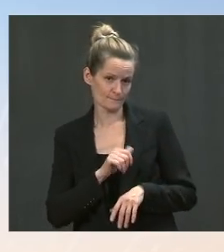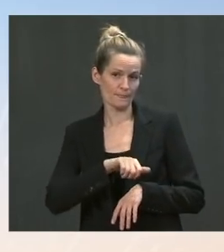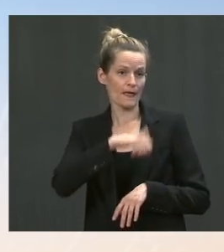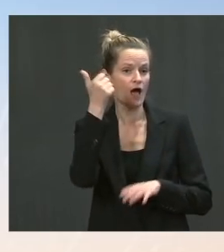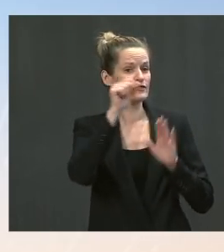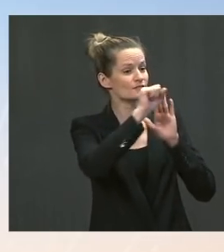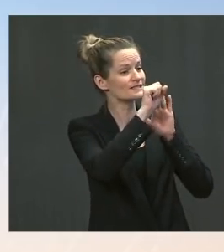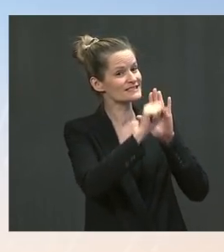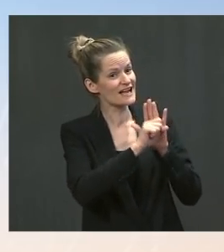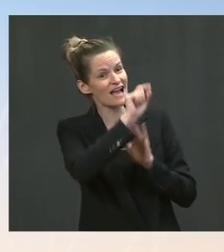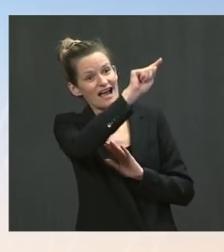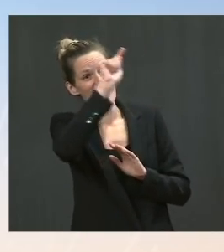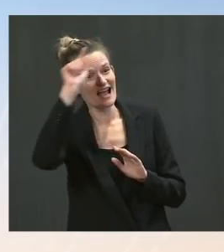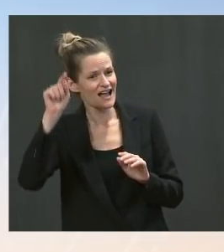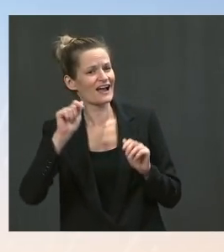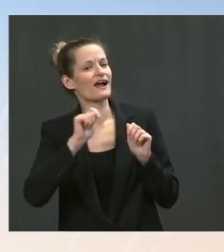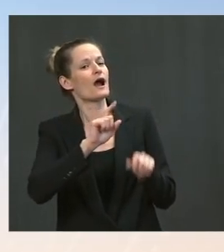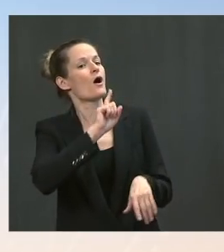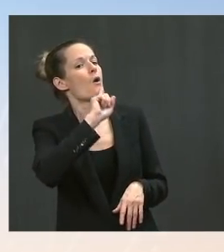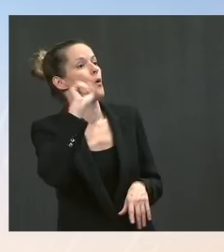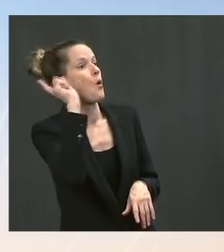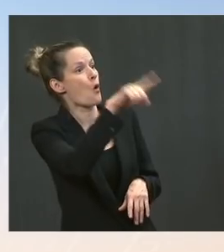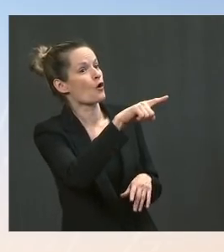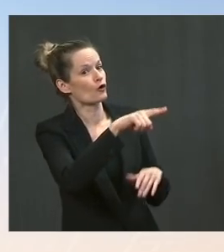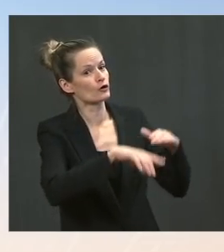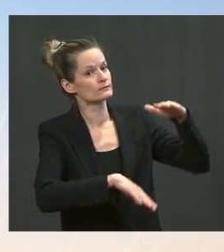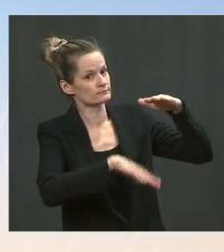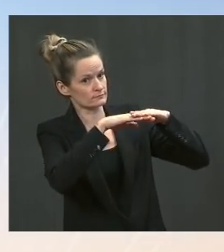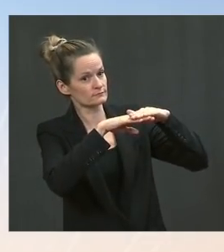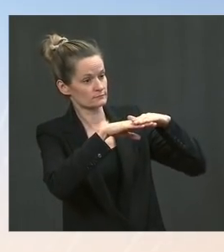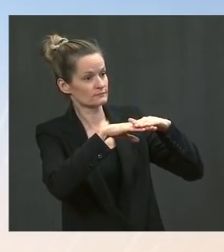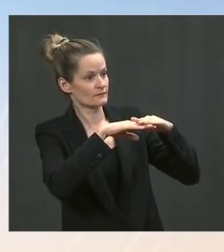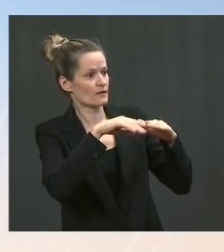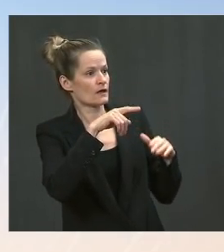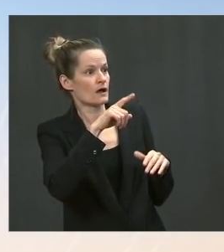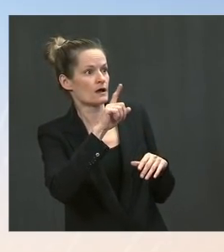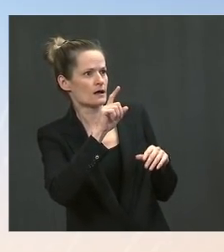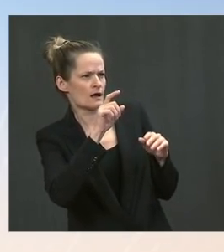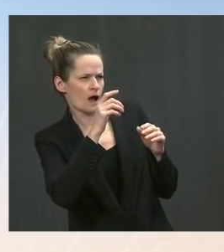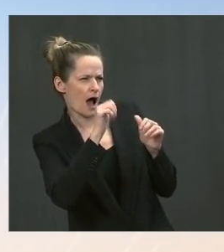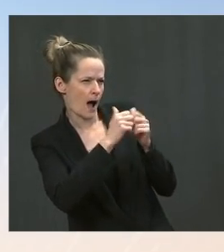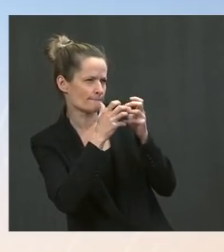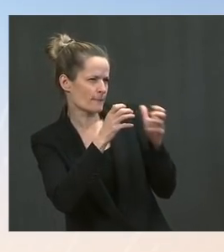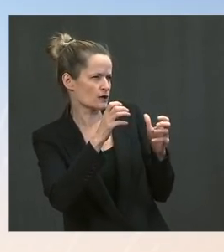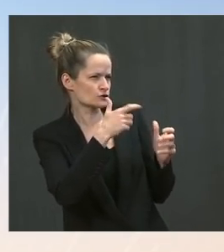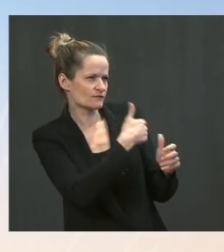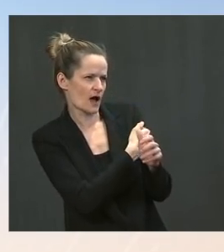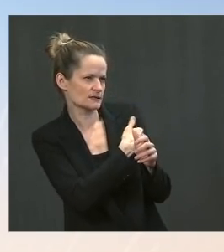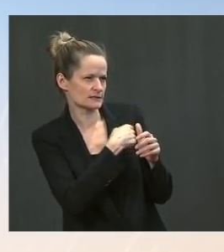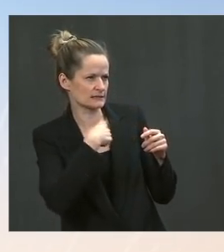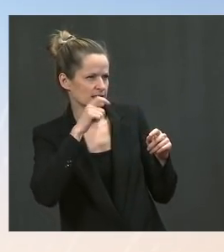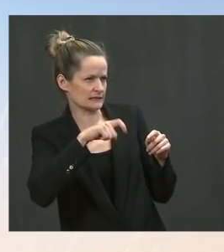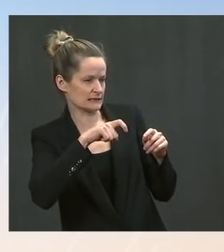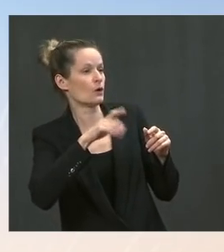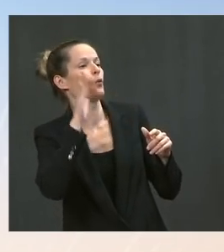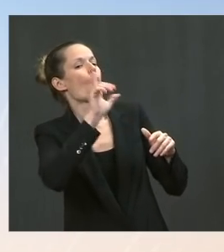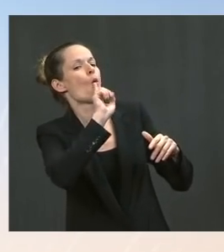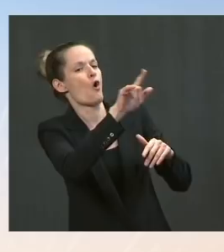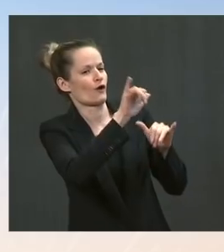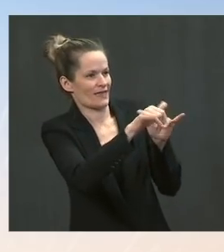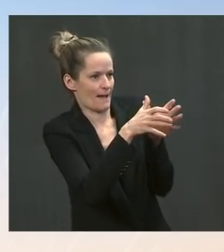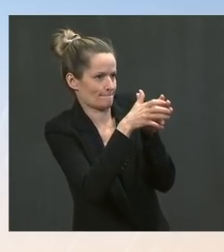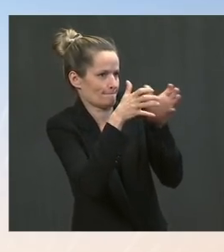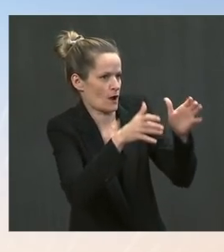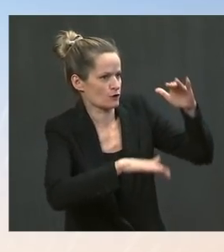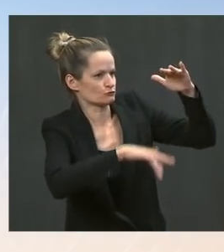the number of doses they think they need. We also work with states and localities to ensure they are following best practices in order to get them out to communities